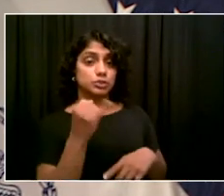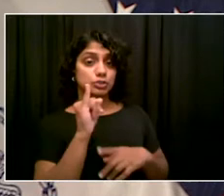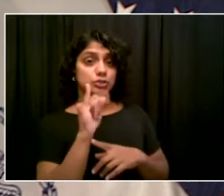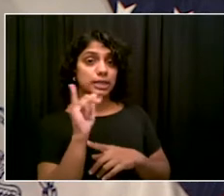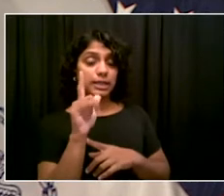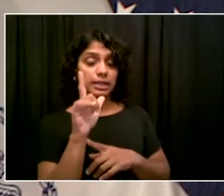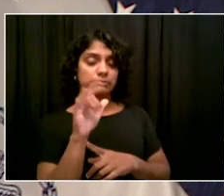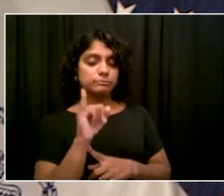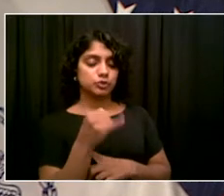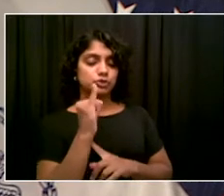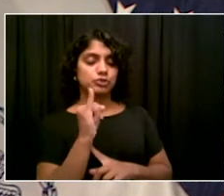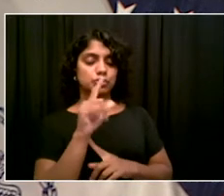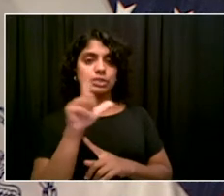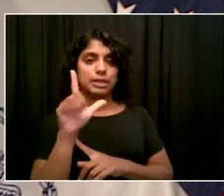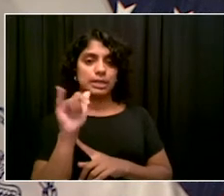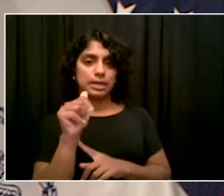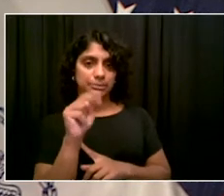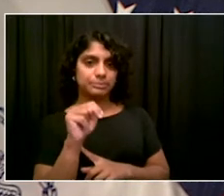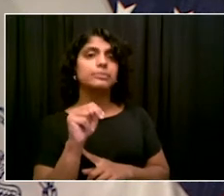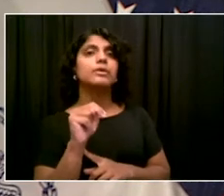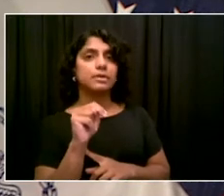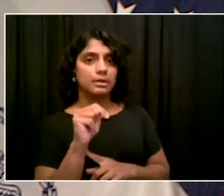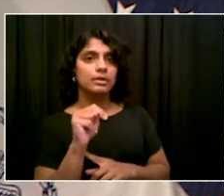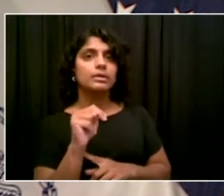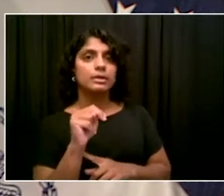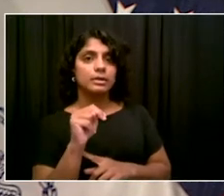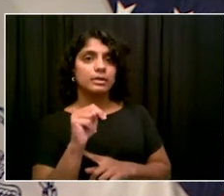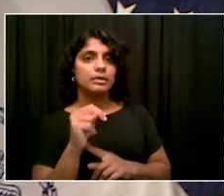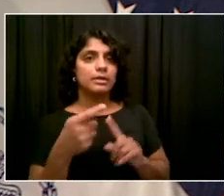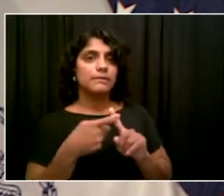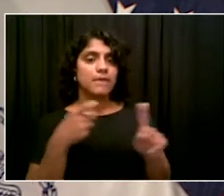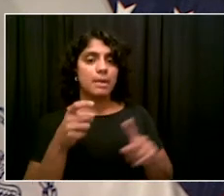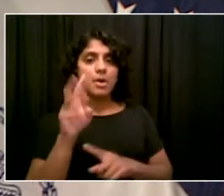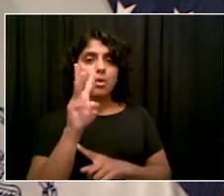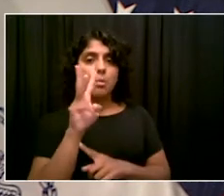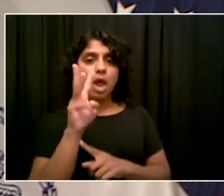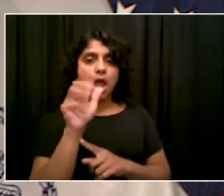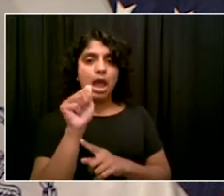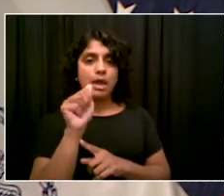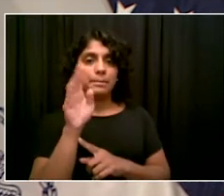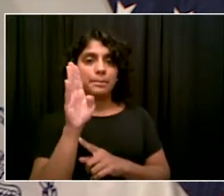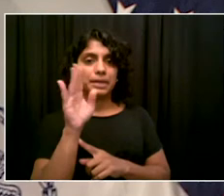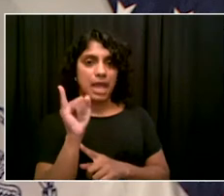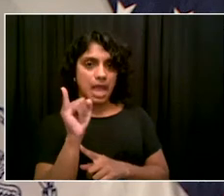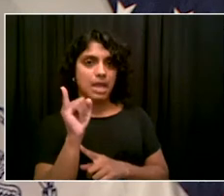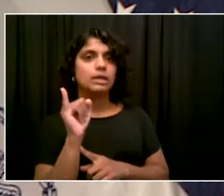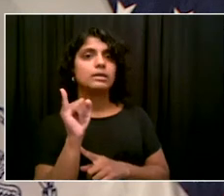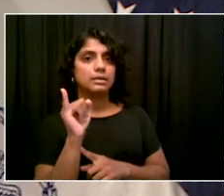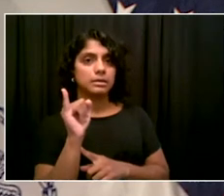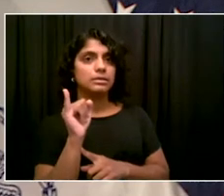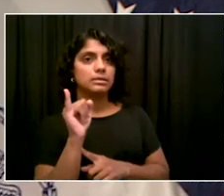It's been real busy. How are you doing? All right, all right. The world is a better place since we last spoke.